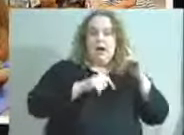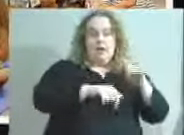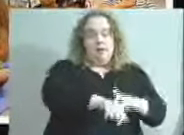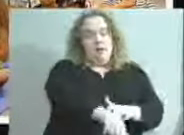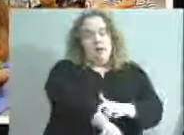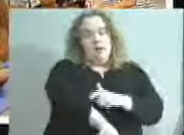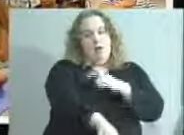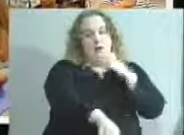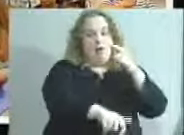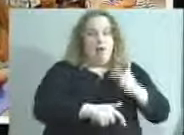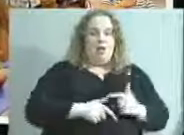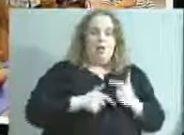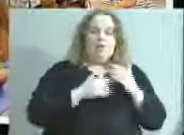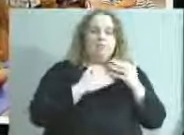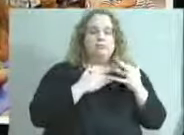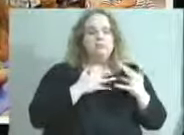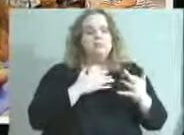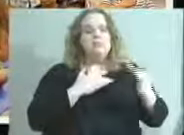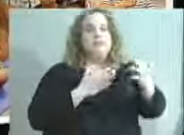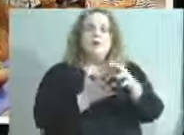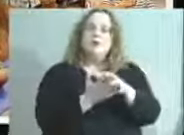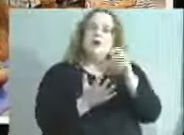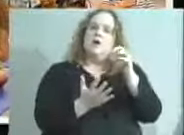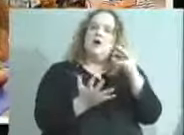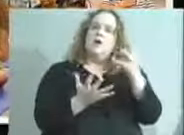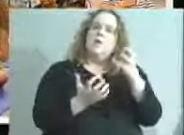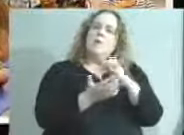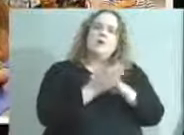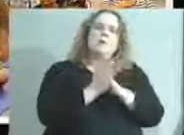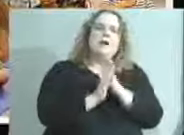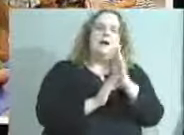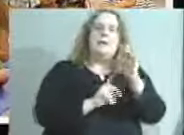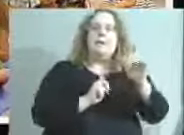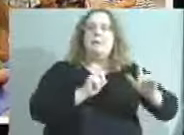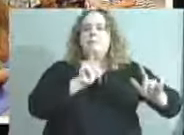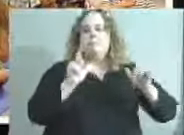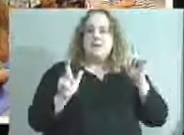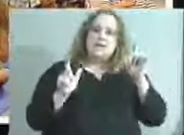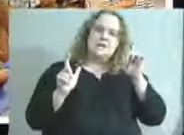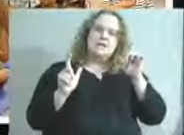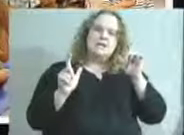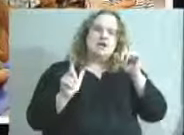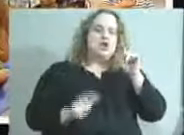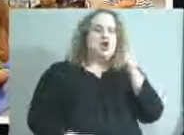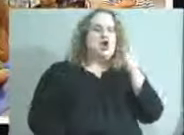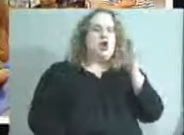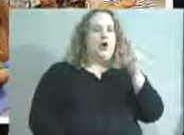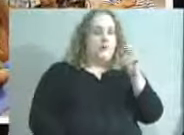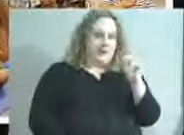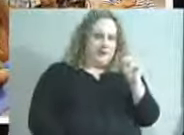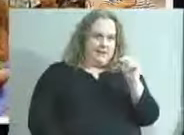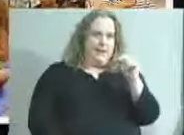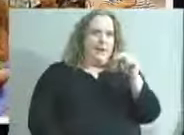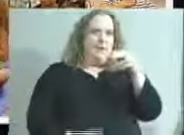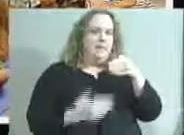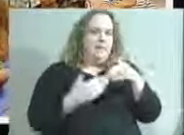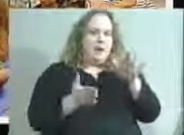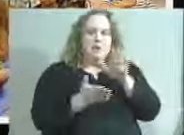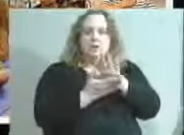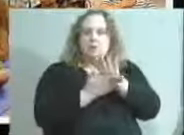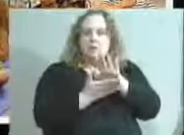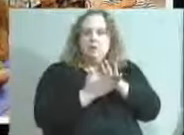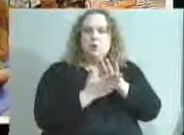for the city. And, we have to have a goal of being the best large public urban public school district in the country, period.